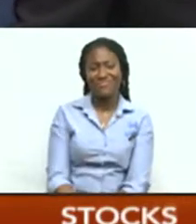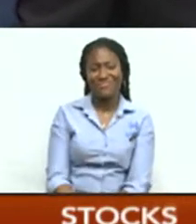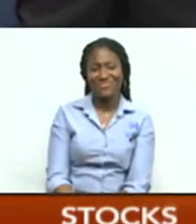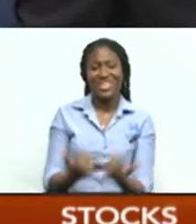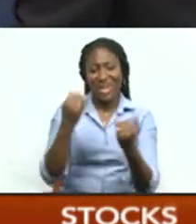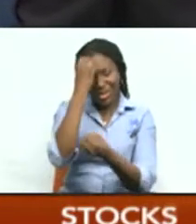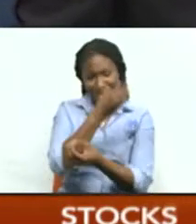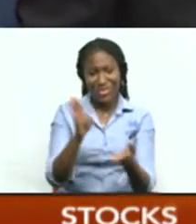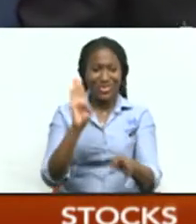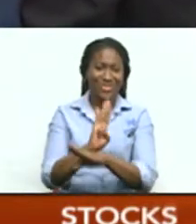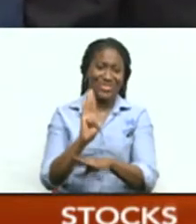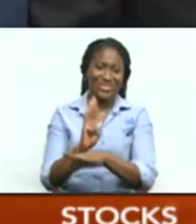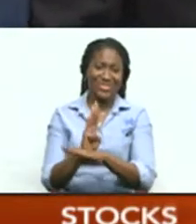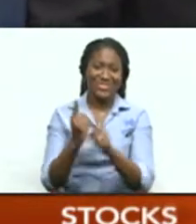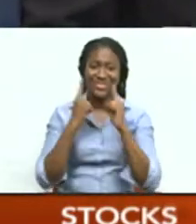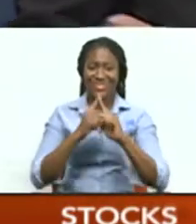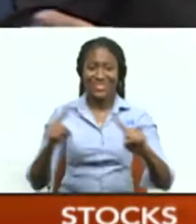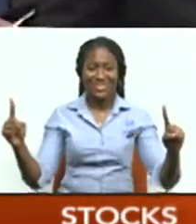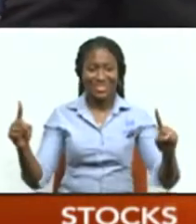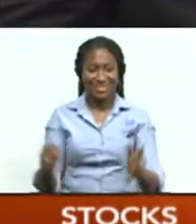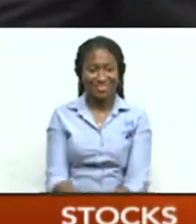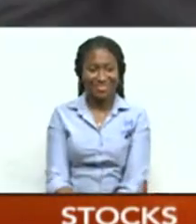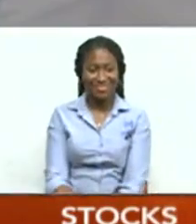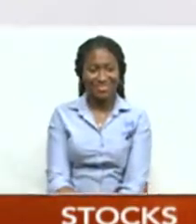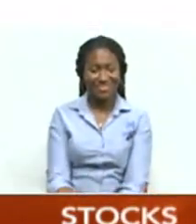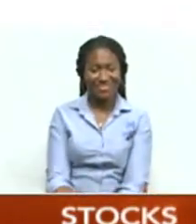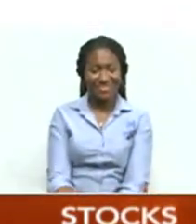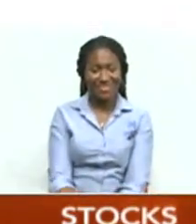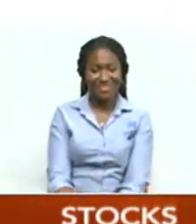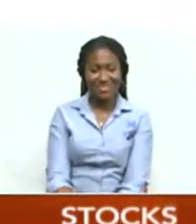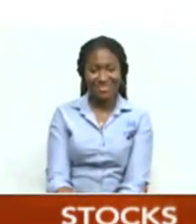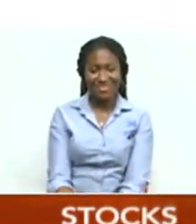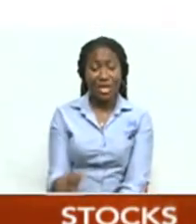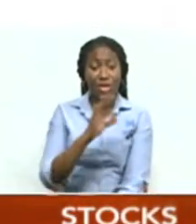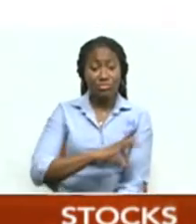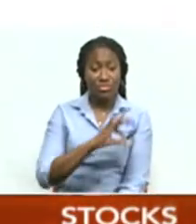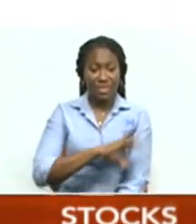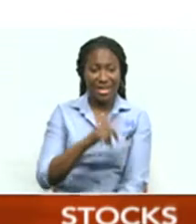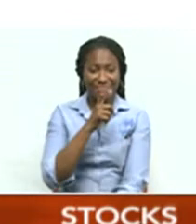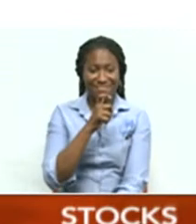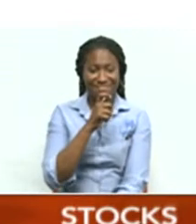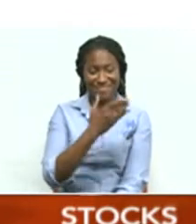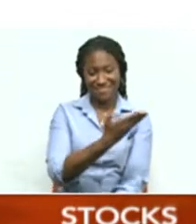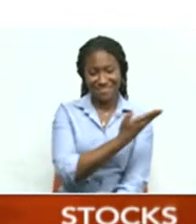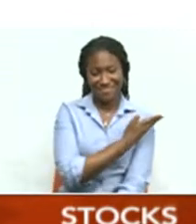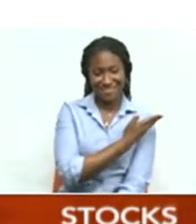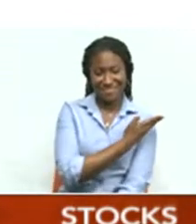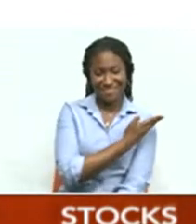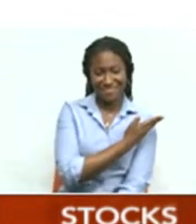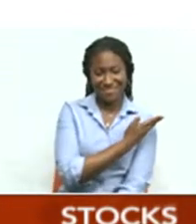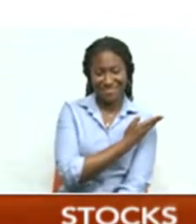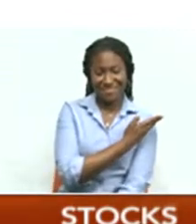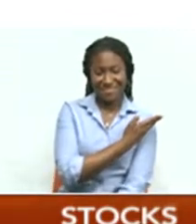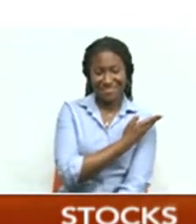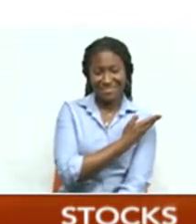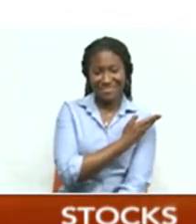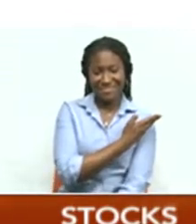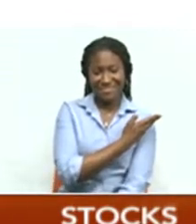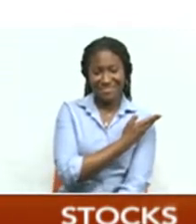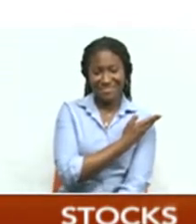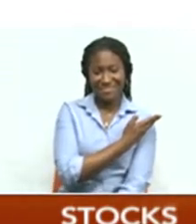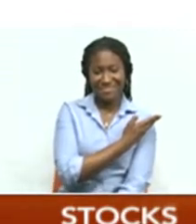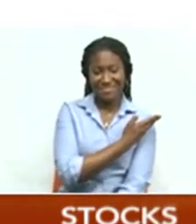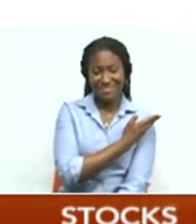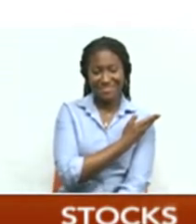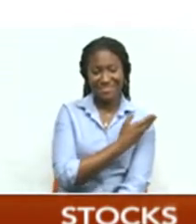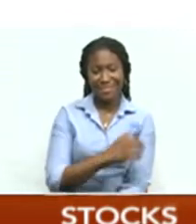Angela Perez-Sobers shares the details in tonight's Business Watch. Business Watch, brought to you by EndCash. Scan,